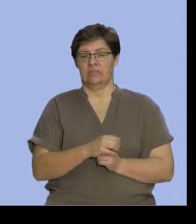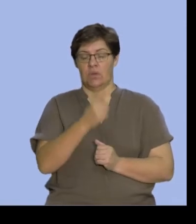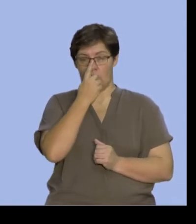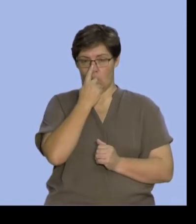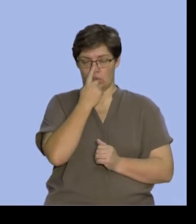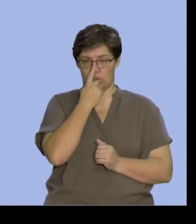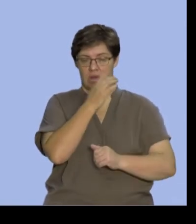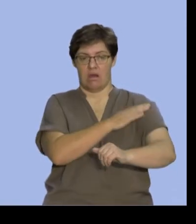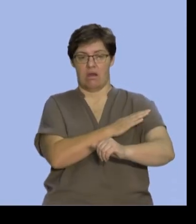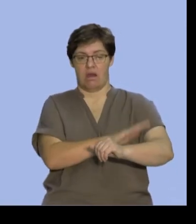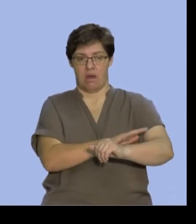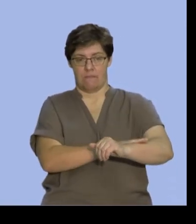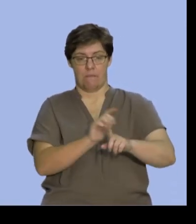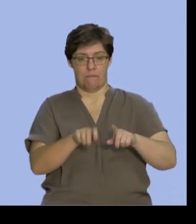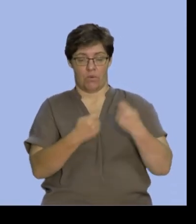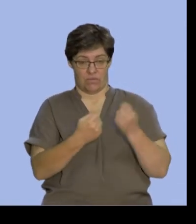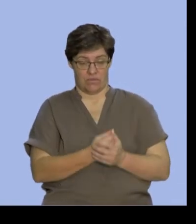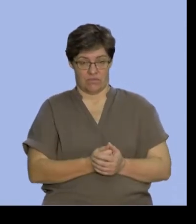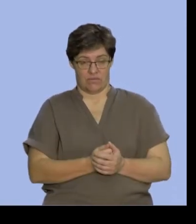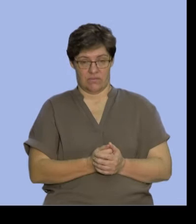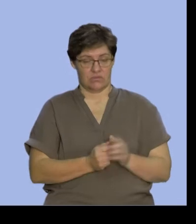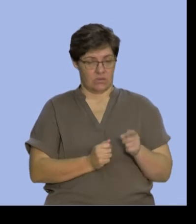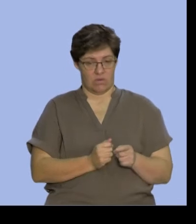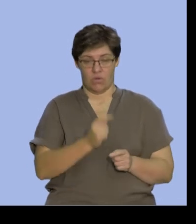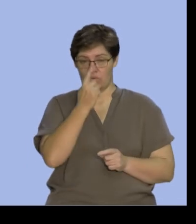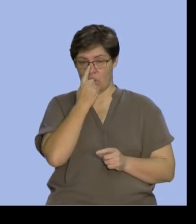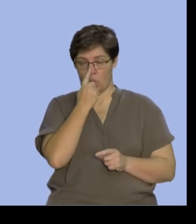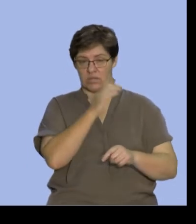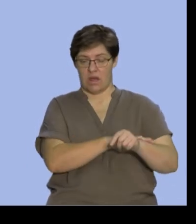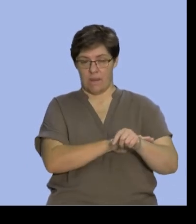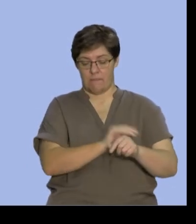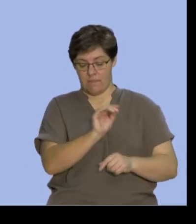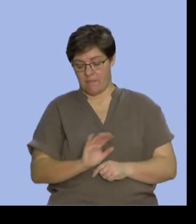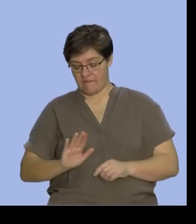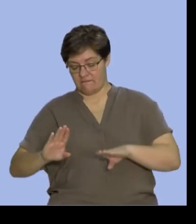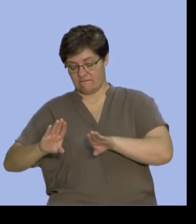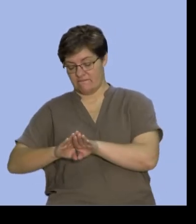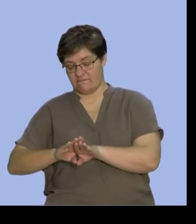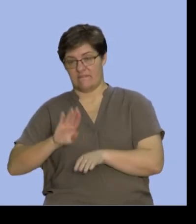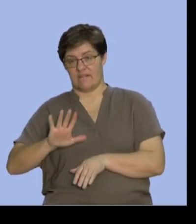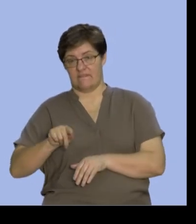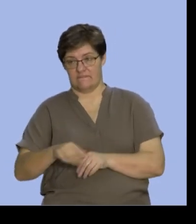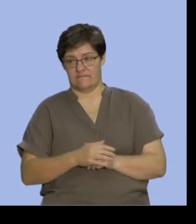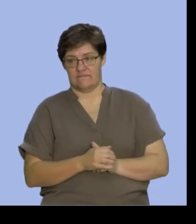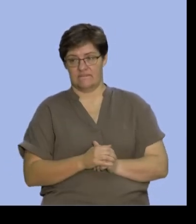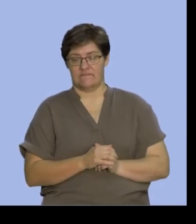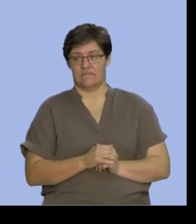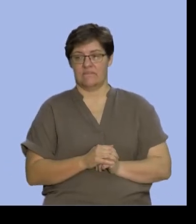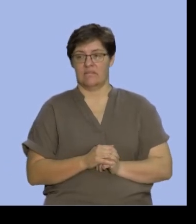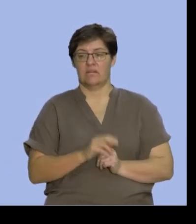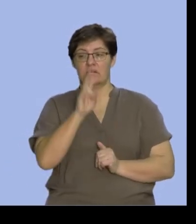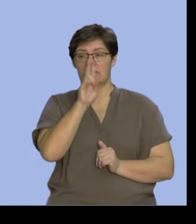So where we see nose and arm, we can put a five into that space. We recognize